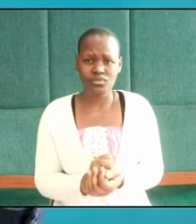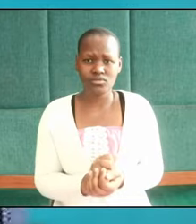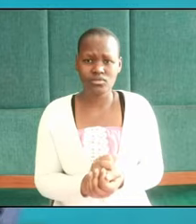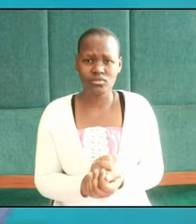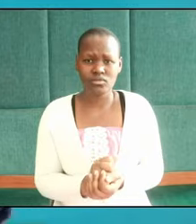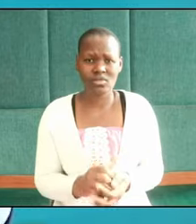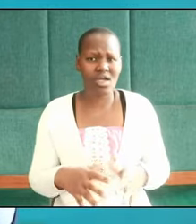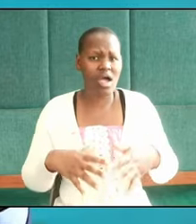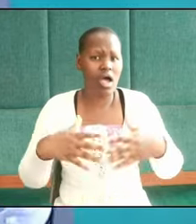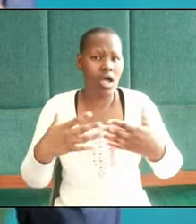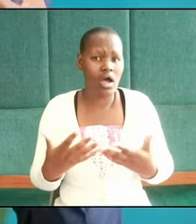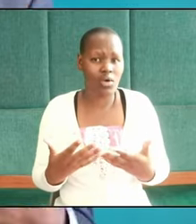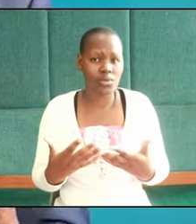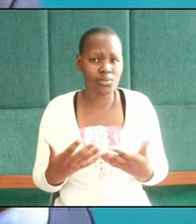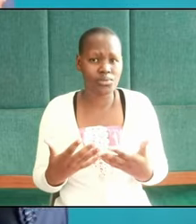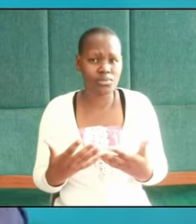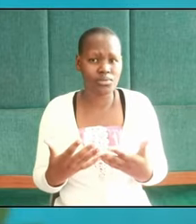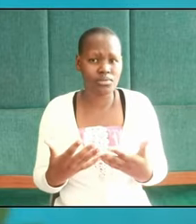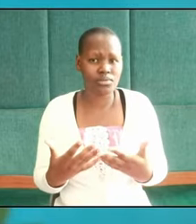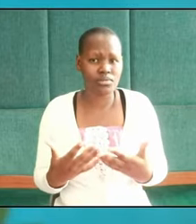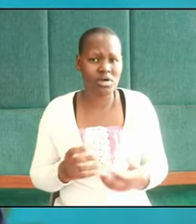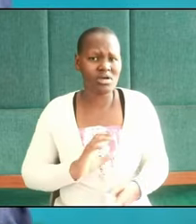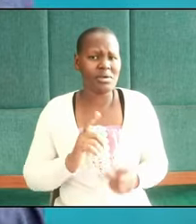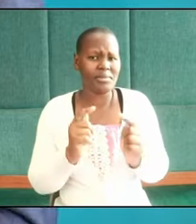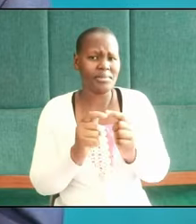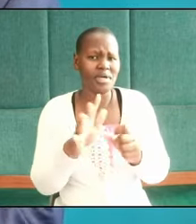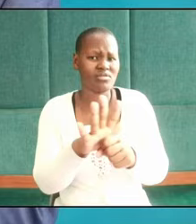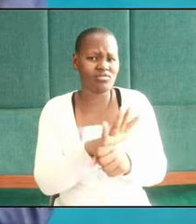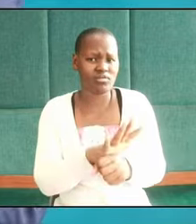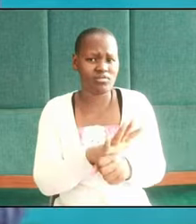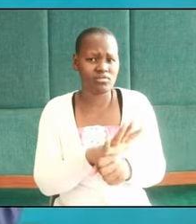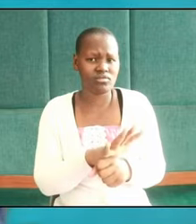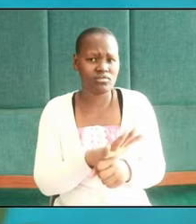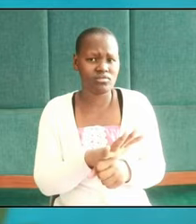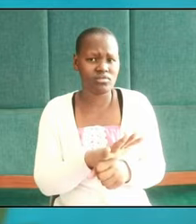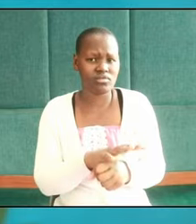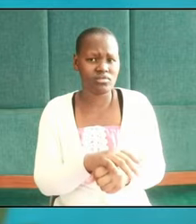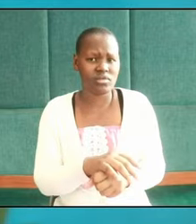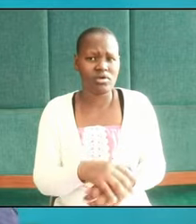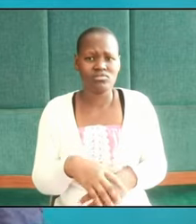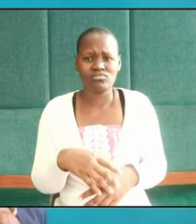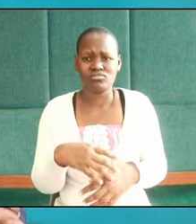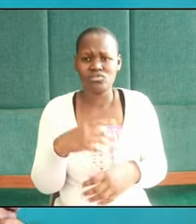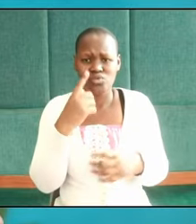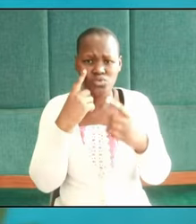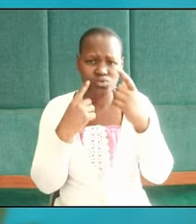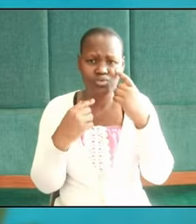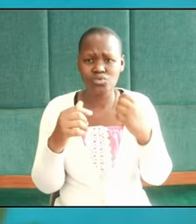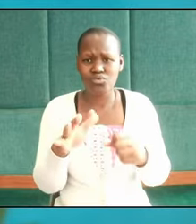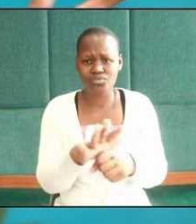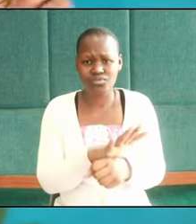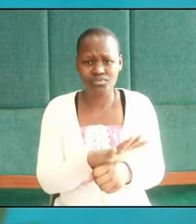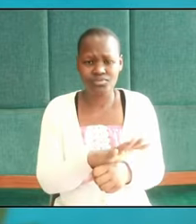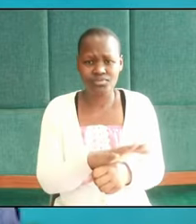How heart-wrenching, how painful, how sorrowful that is.